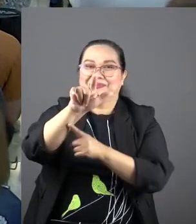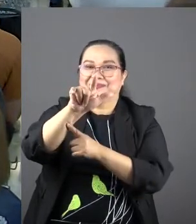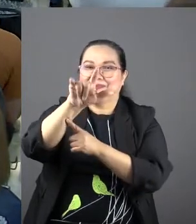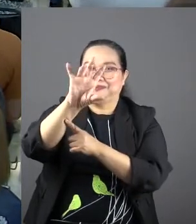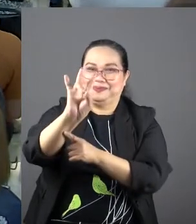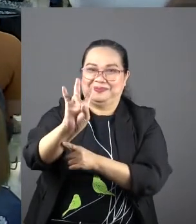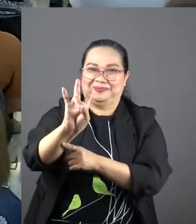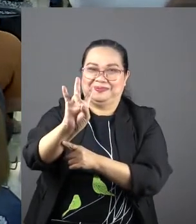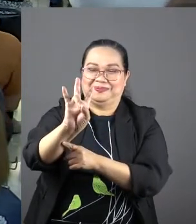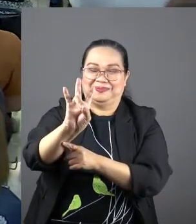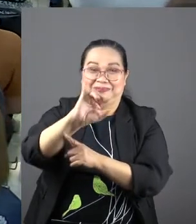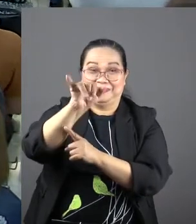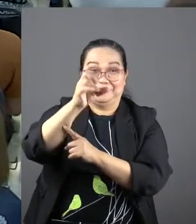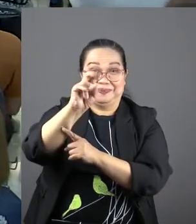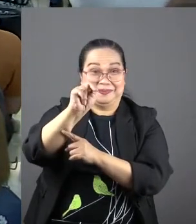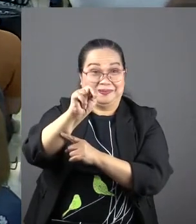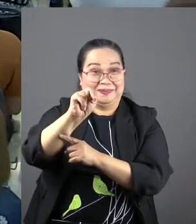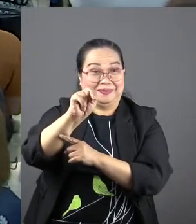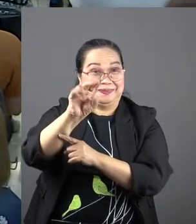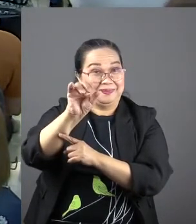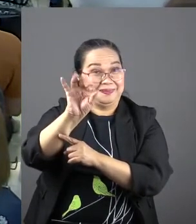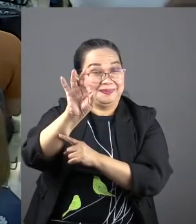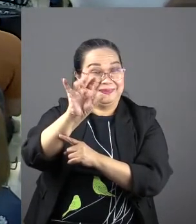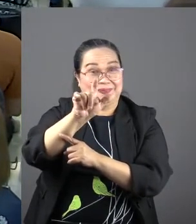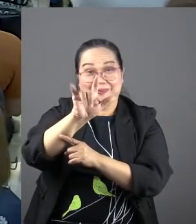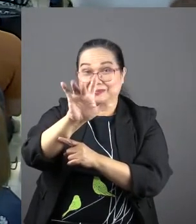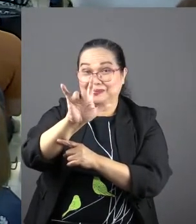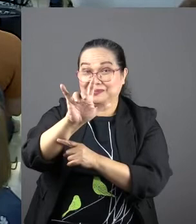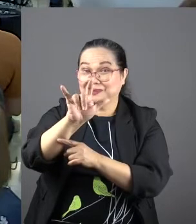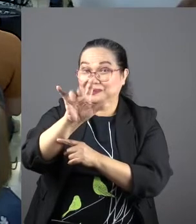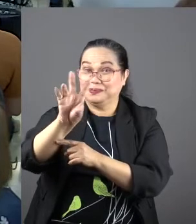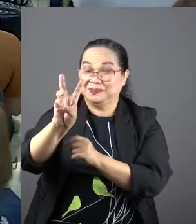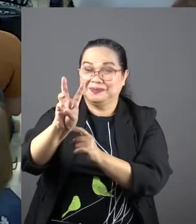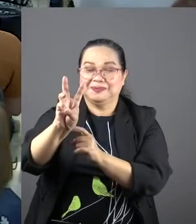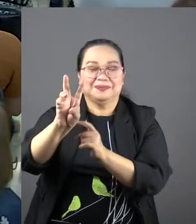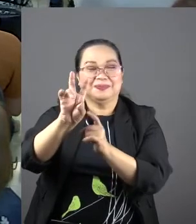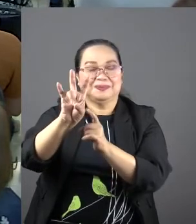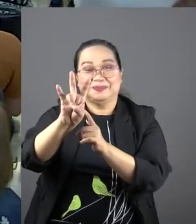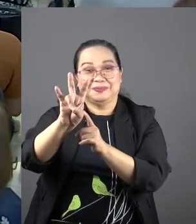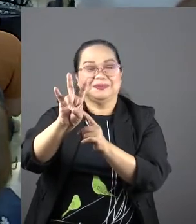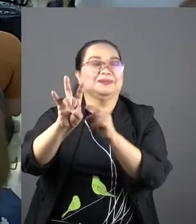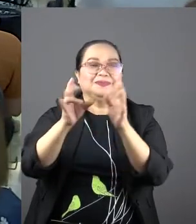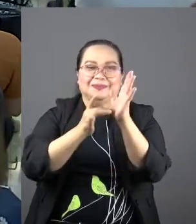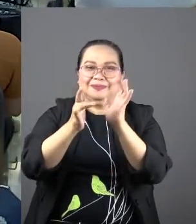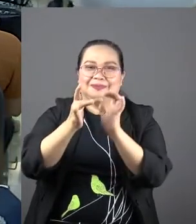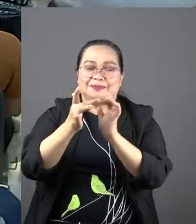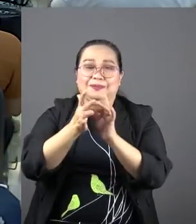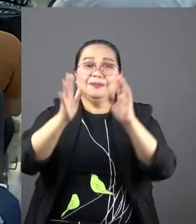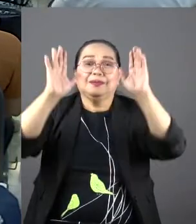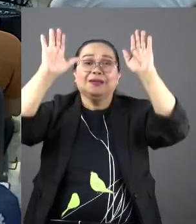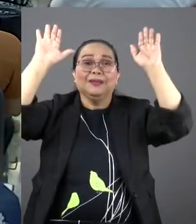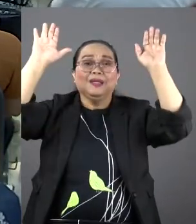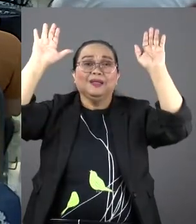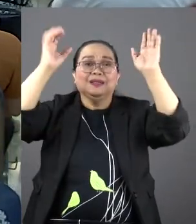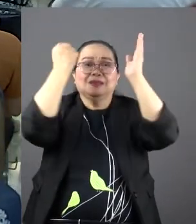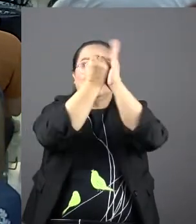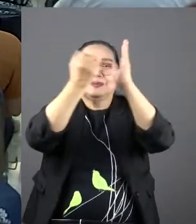John 19 25 to 27 talks about the time that Jesus was crucified on the cross.